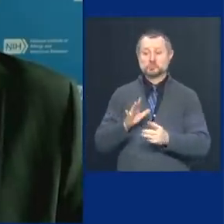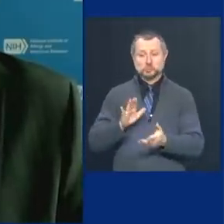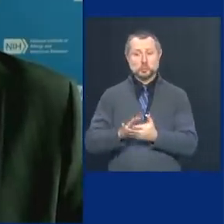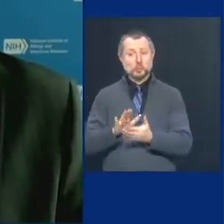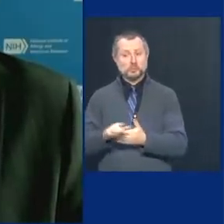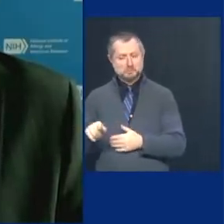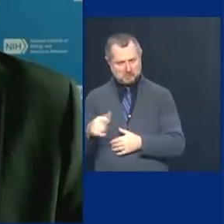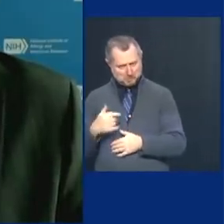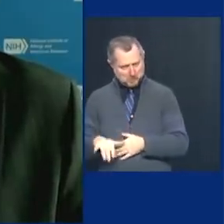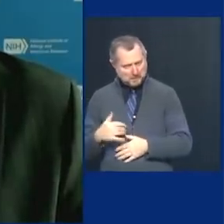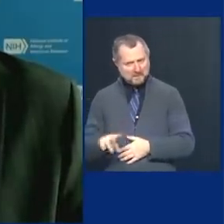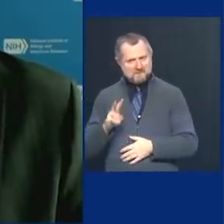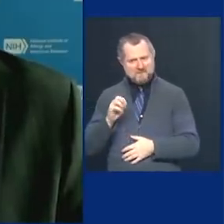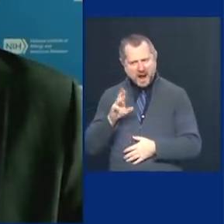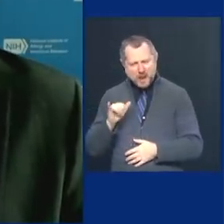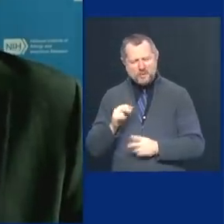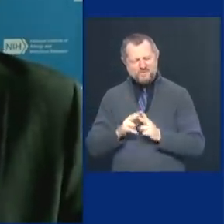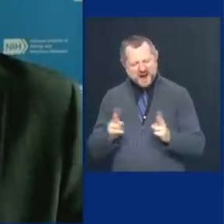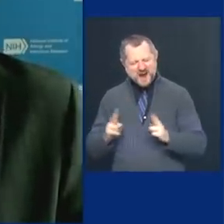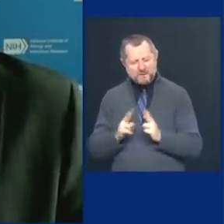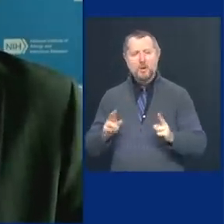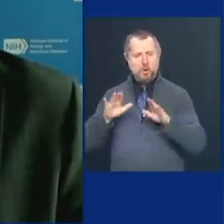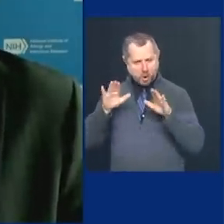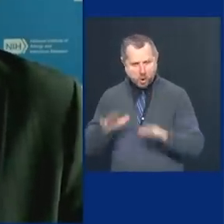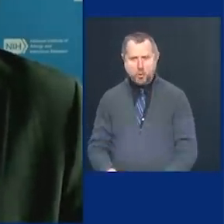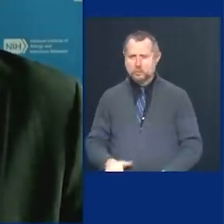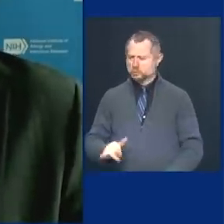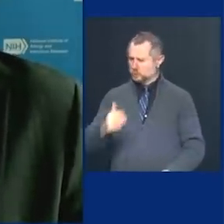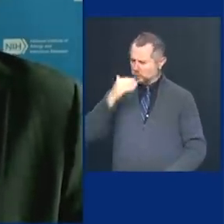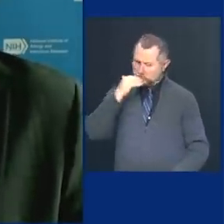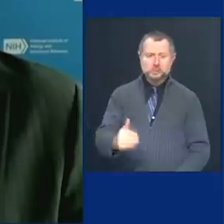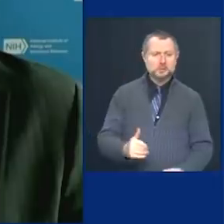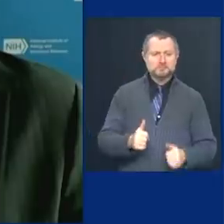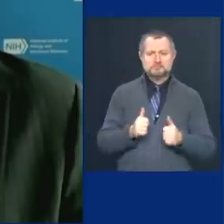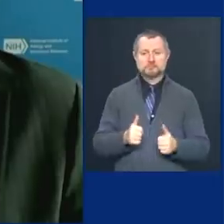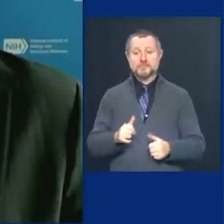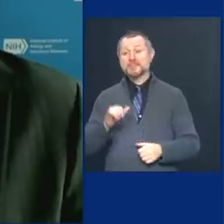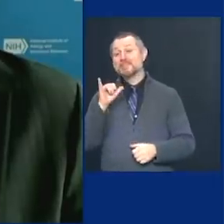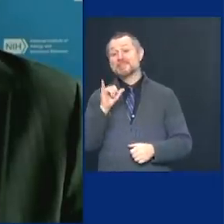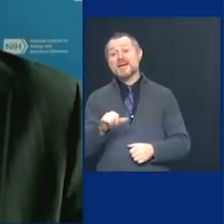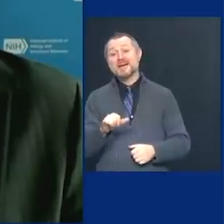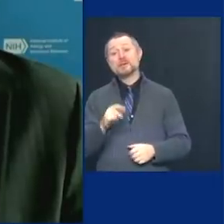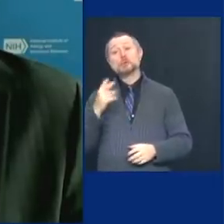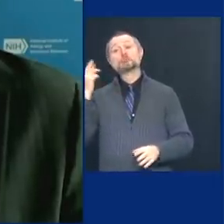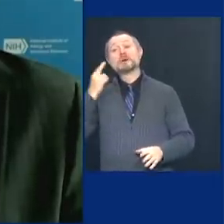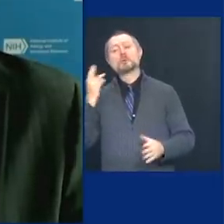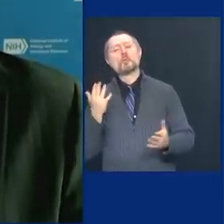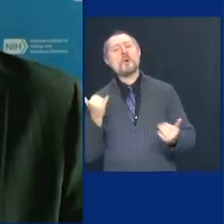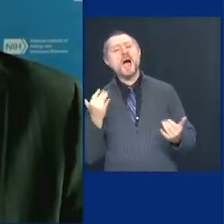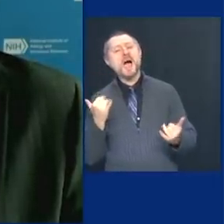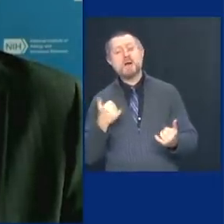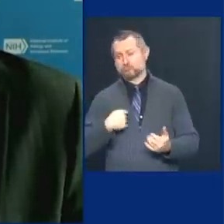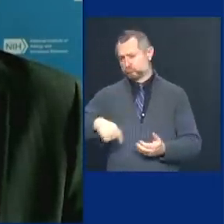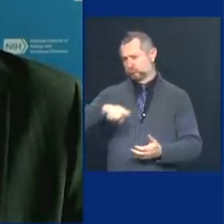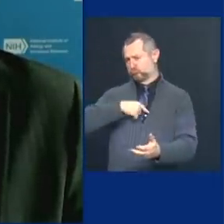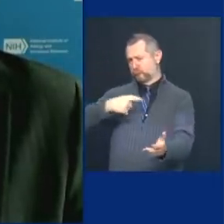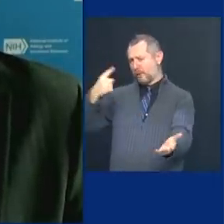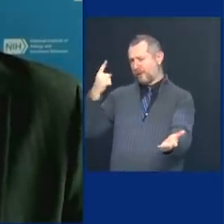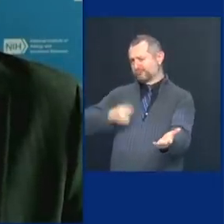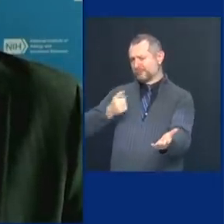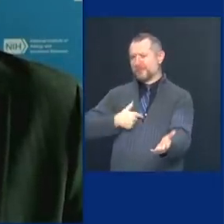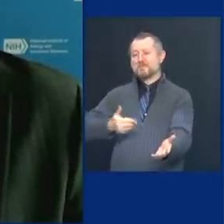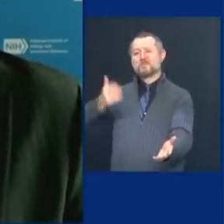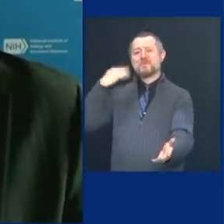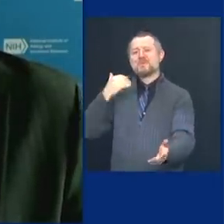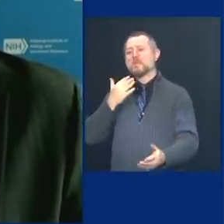actually really low, which is really a good thing, which is one of the reasons why, you know, when we were talking about what the best